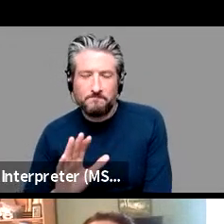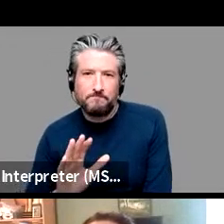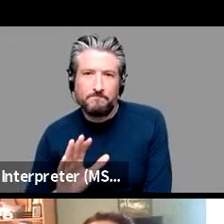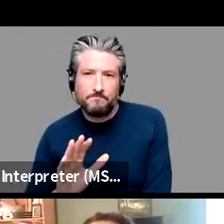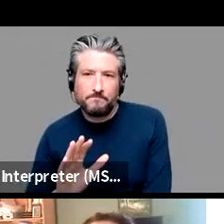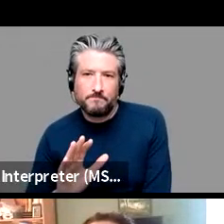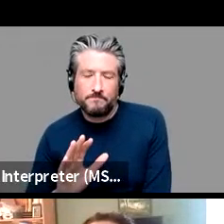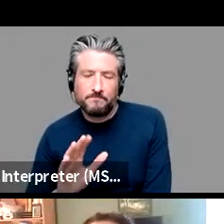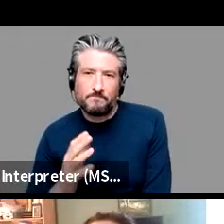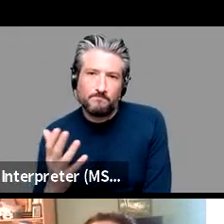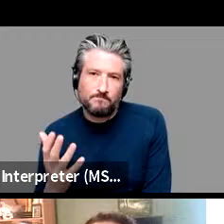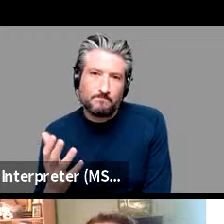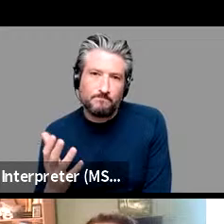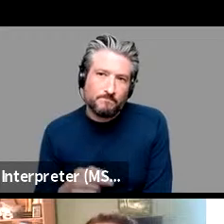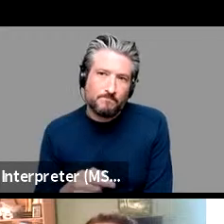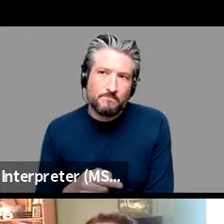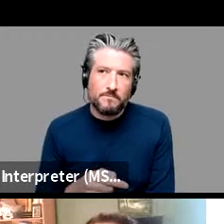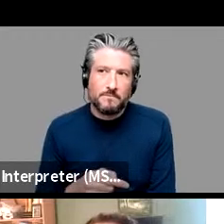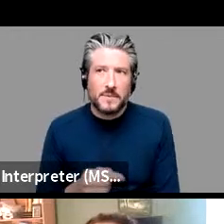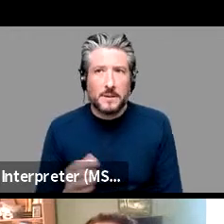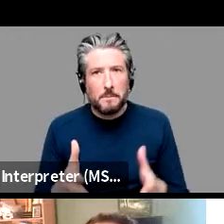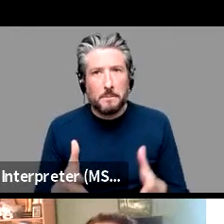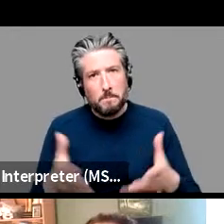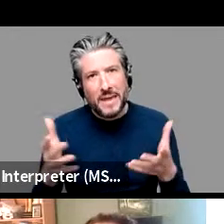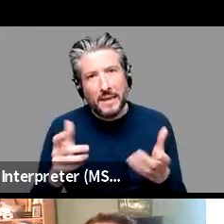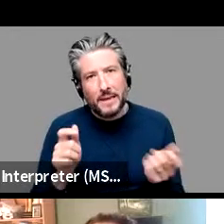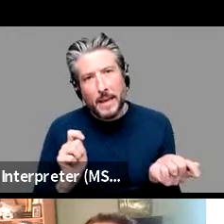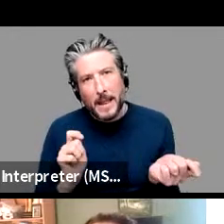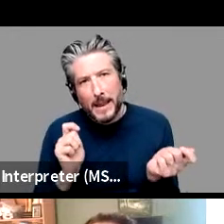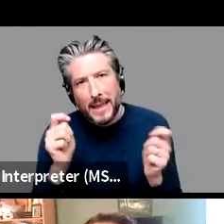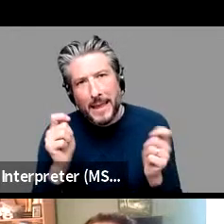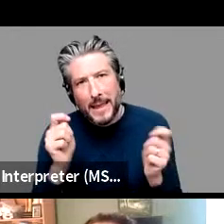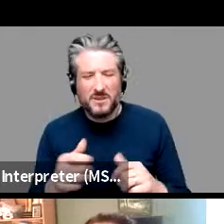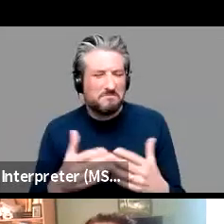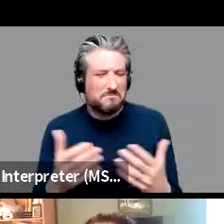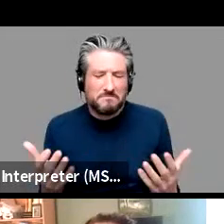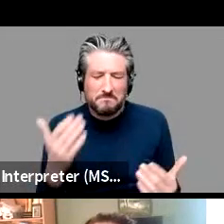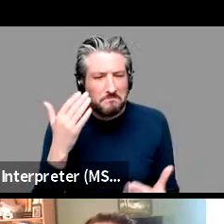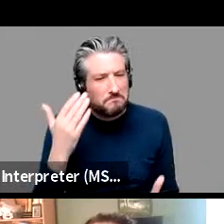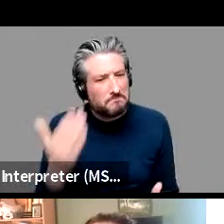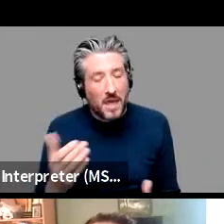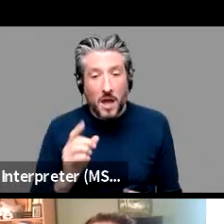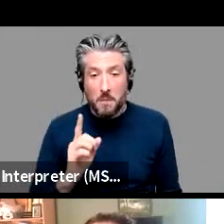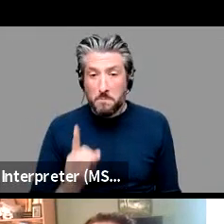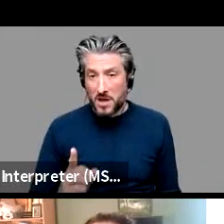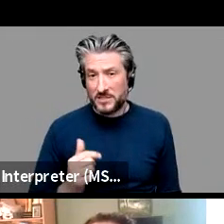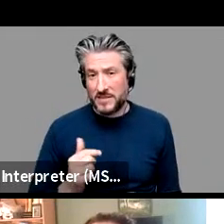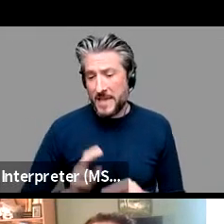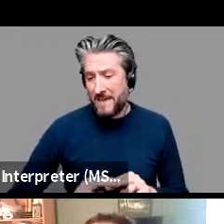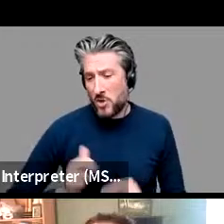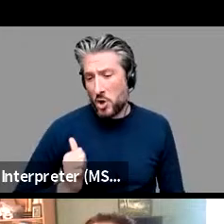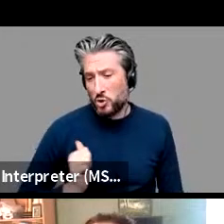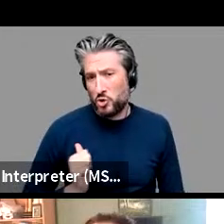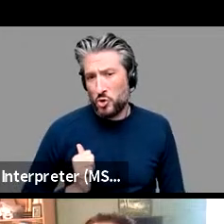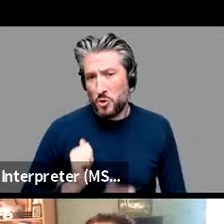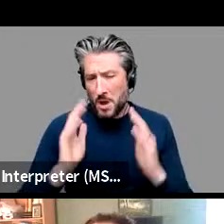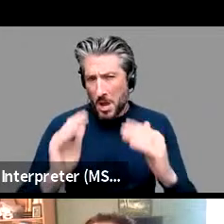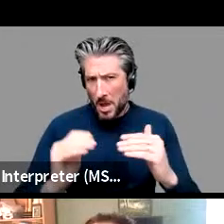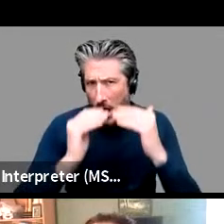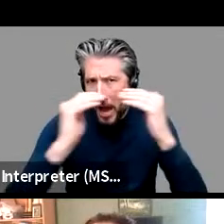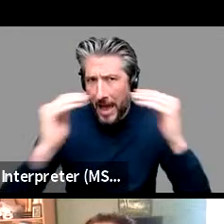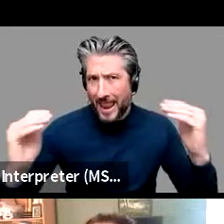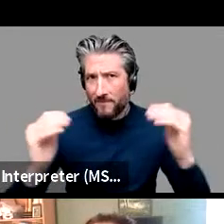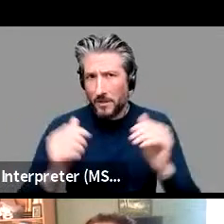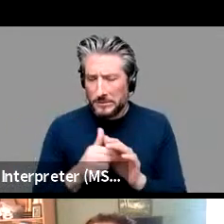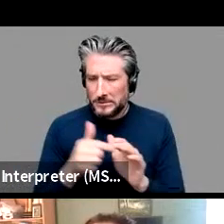leap but conceptually it might be a big leap when you assume that there is some kind of high level sophisticated knowledge which you feed